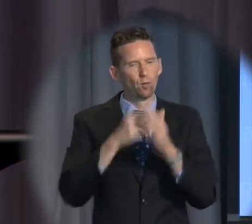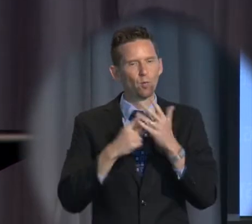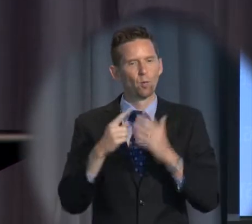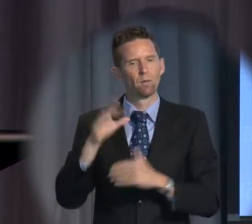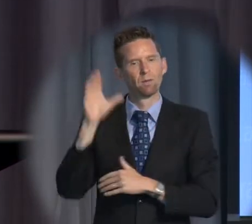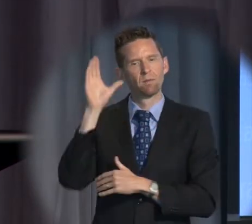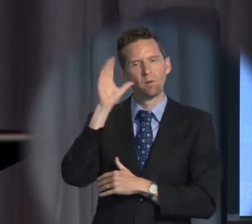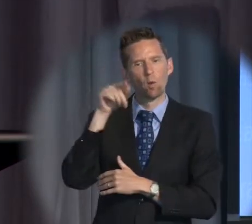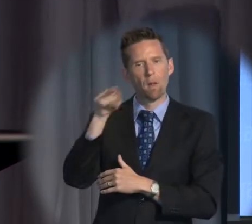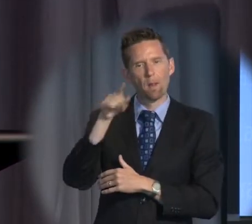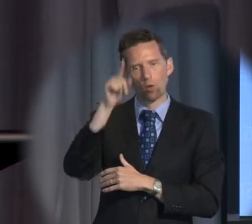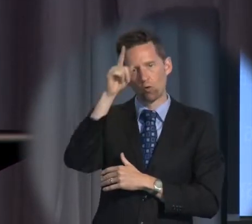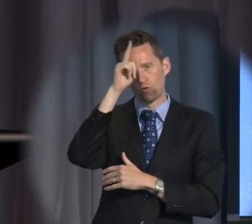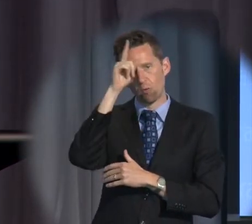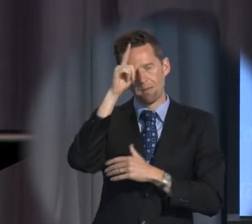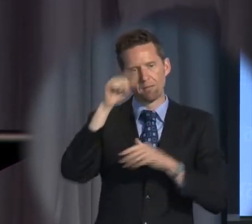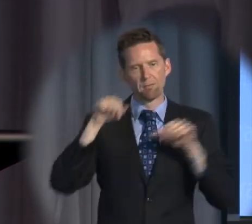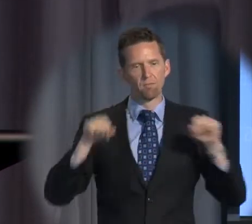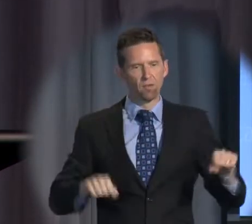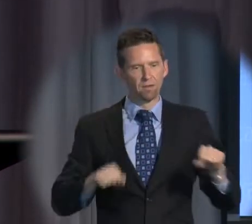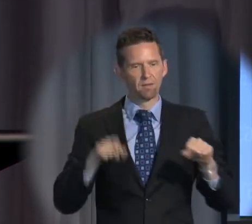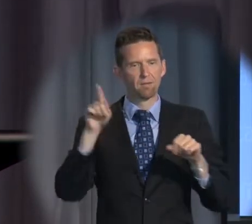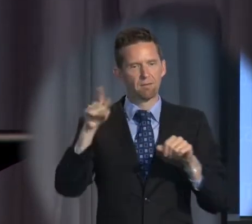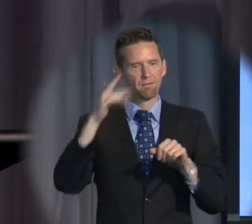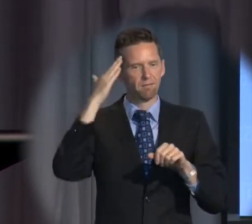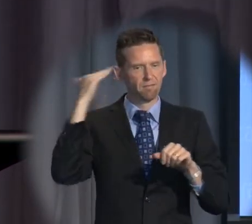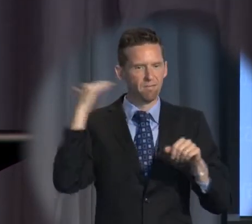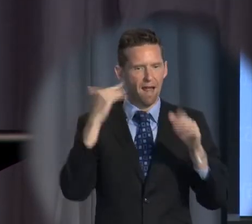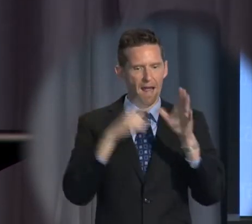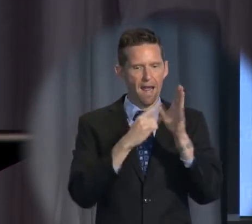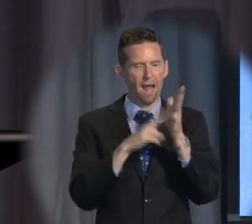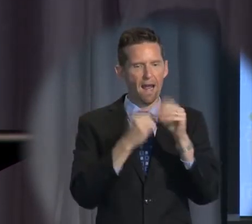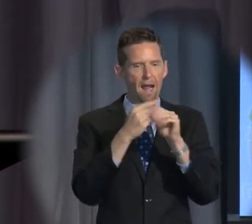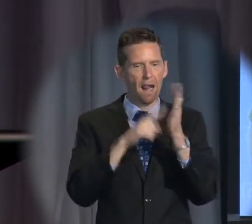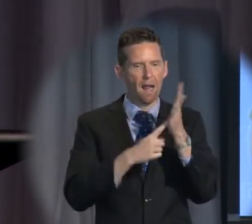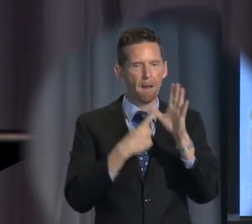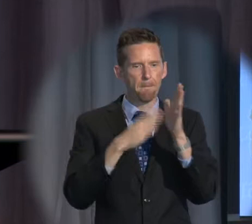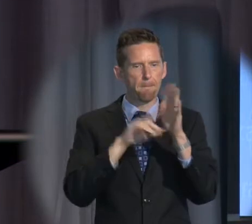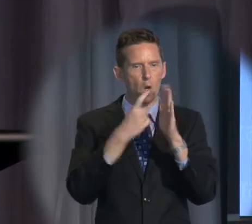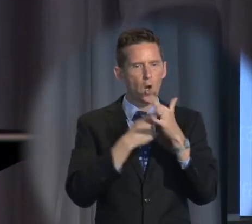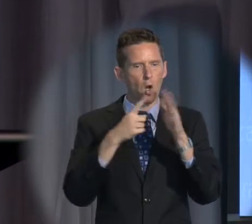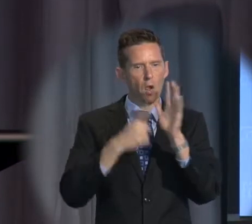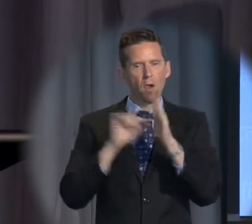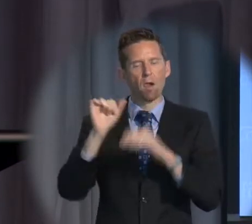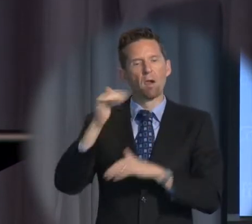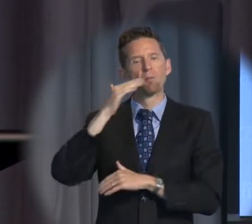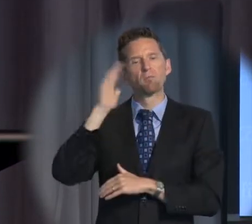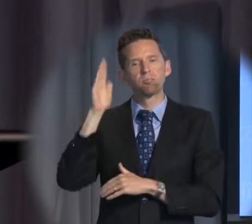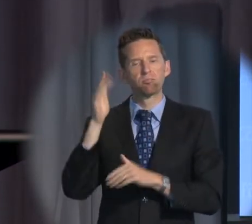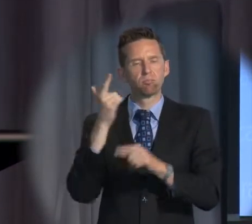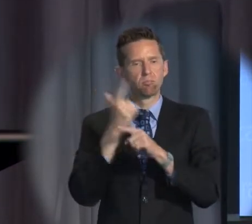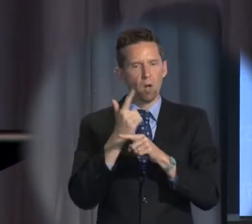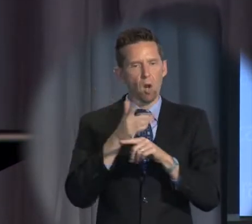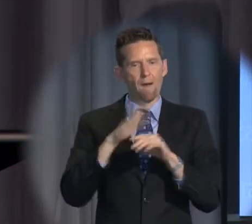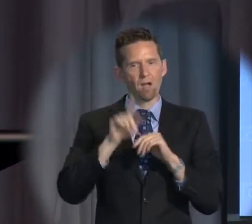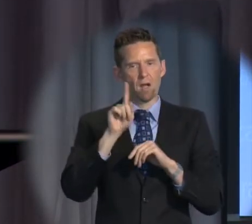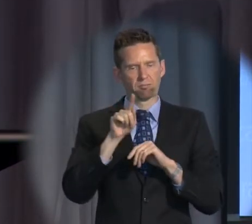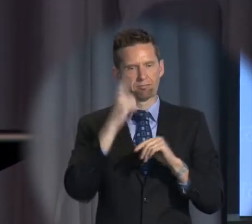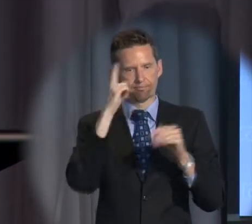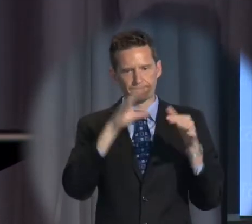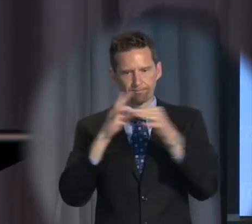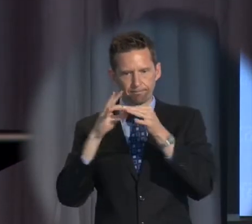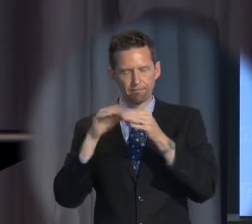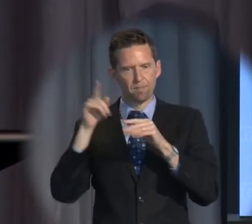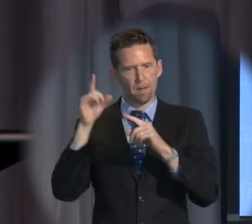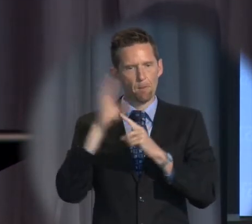to the German Chancellor, Anger Merkel, giving a lecture, and she anchored her speech in the importance of the international rule of law,